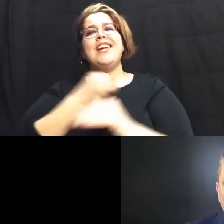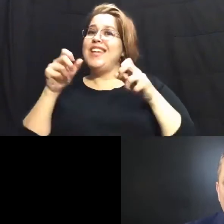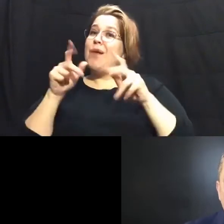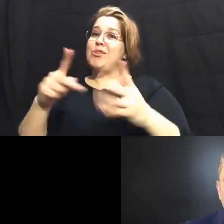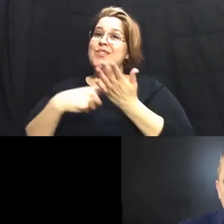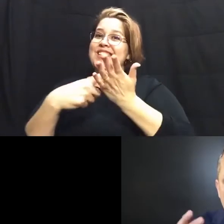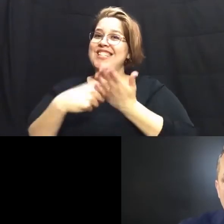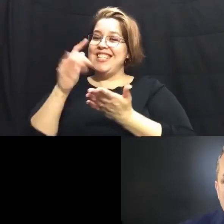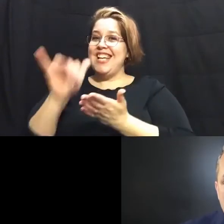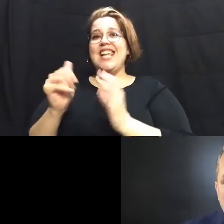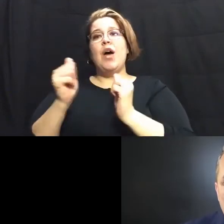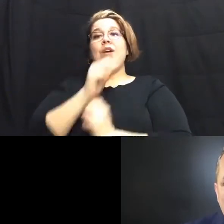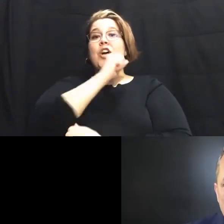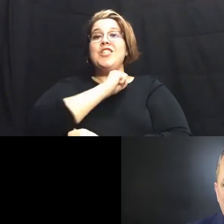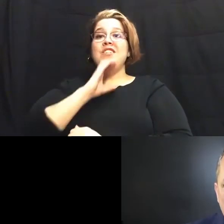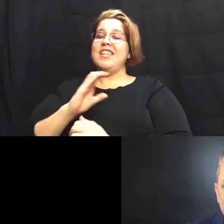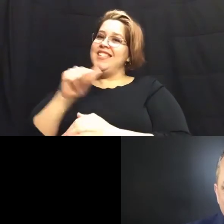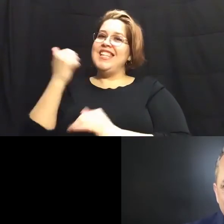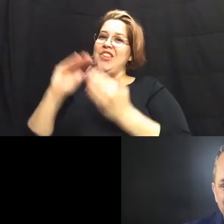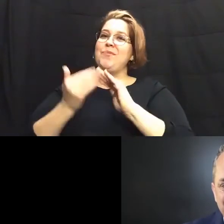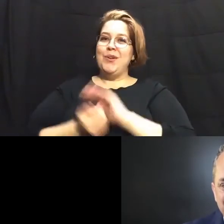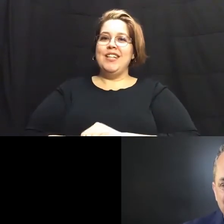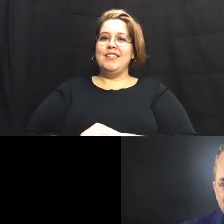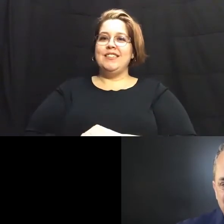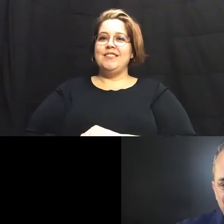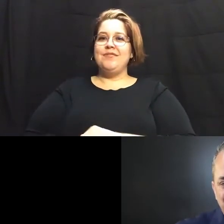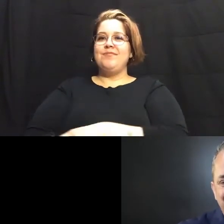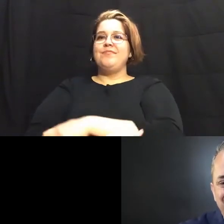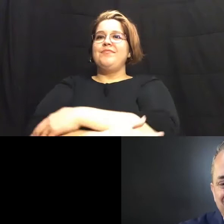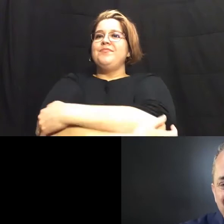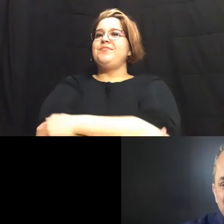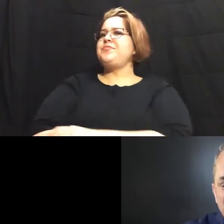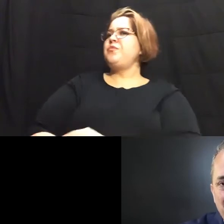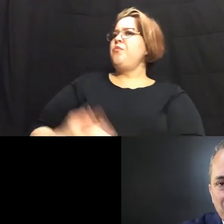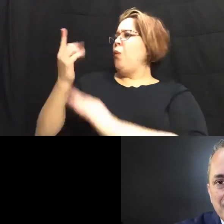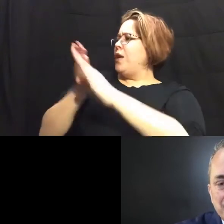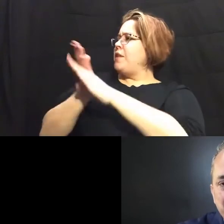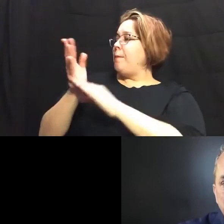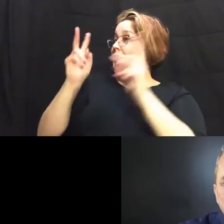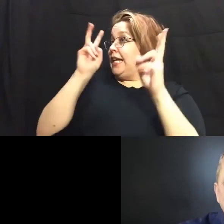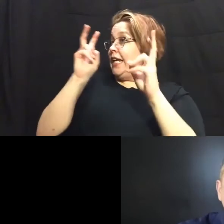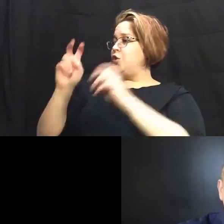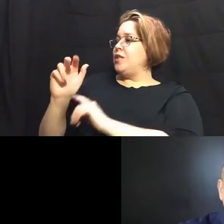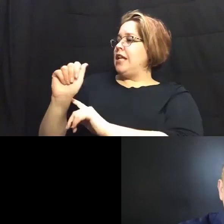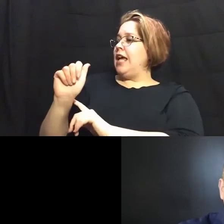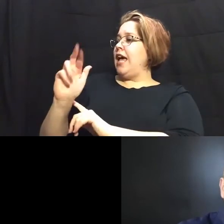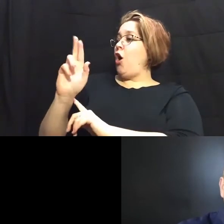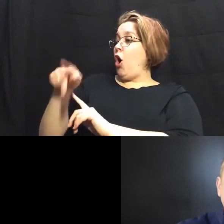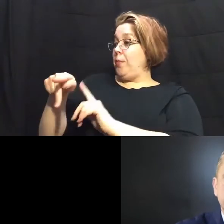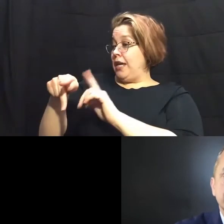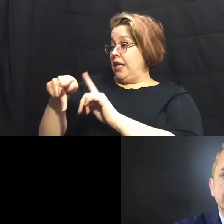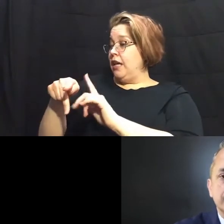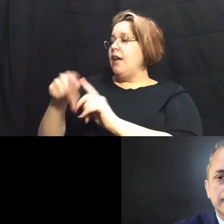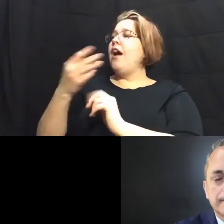talk about that with our seniors and the rest of our community one of the main issues that aarp and its